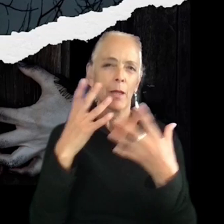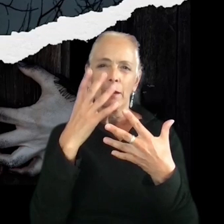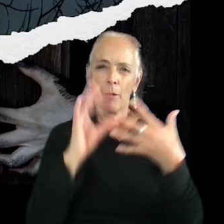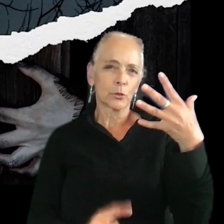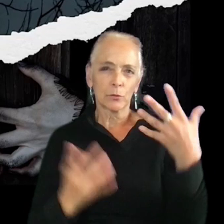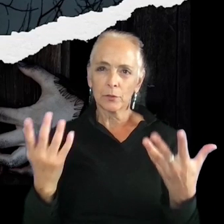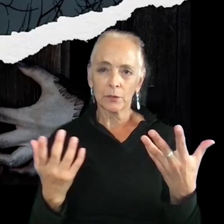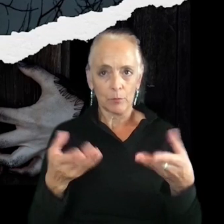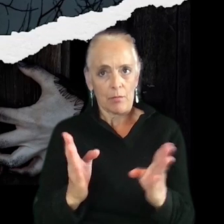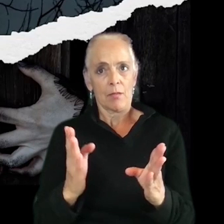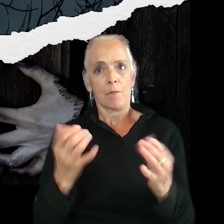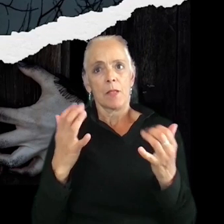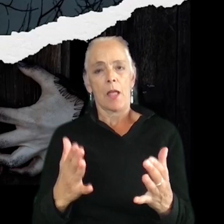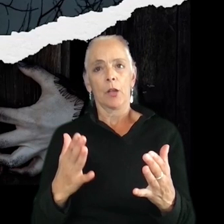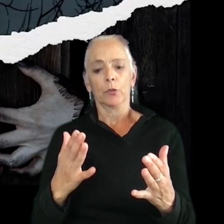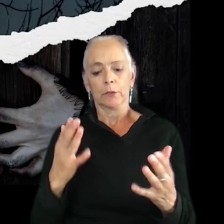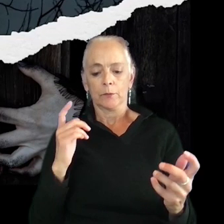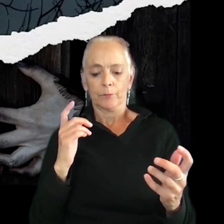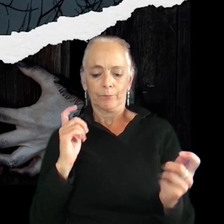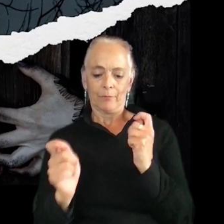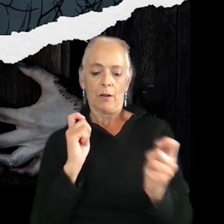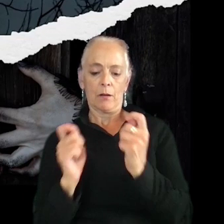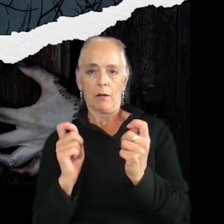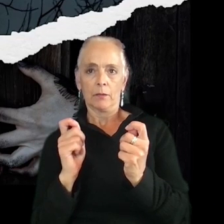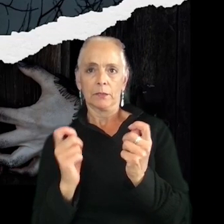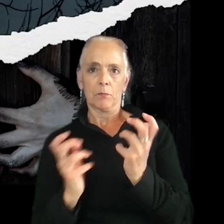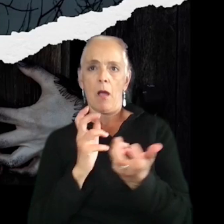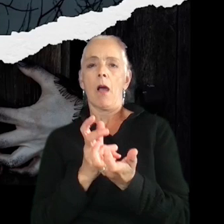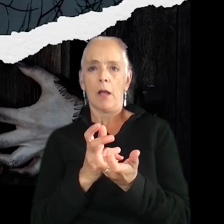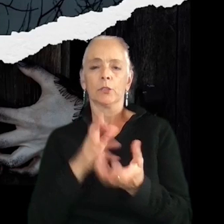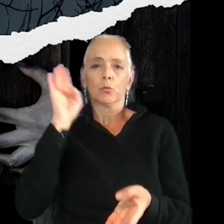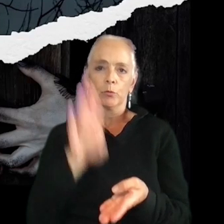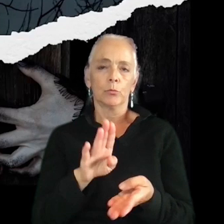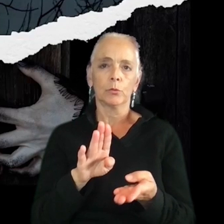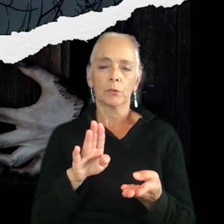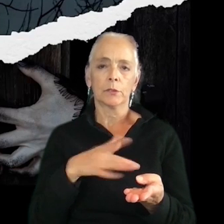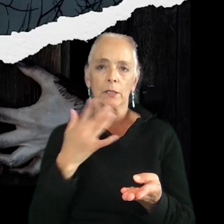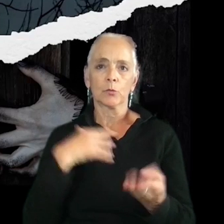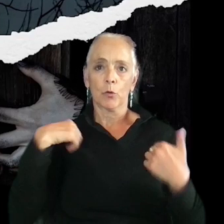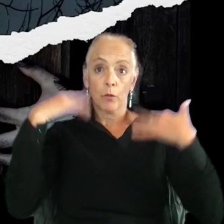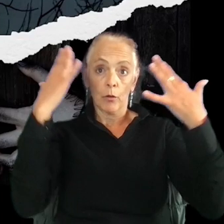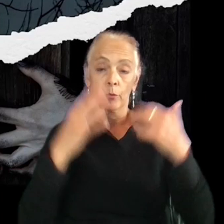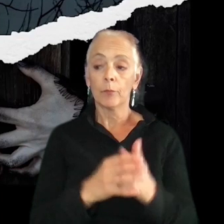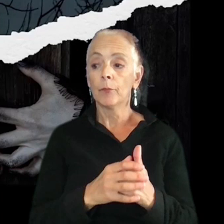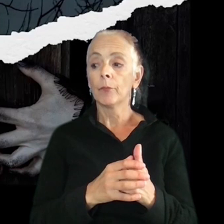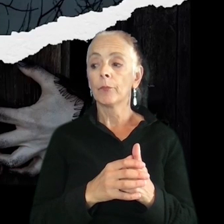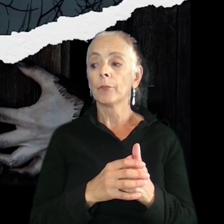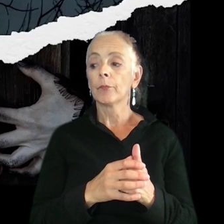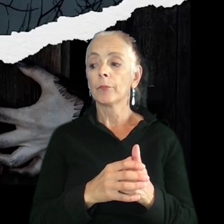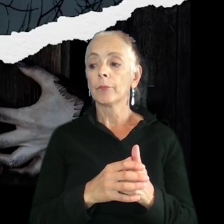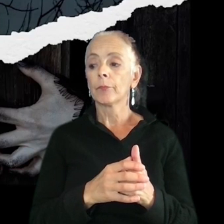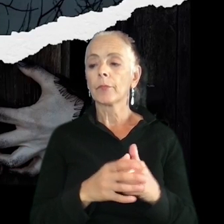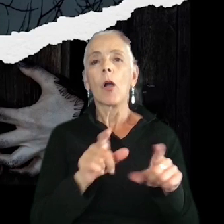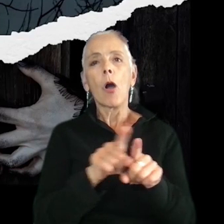though, is letting players essentially customize things can reduce sensory overload in the long run. But you can also, too, think about it and